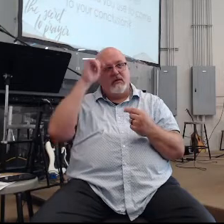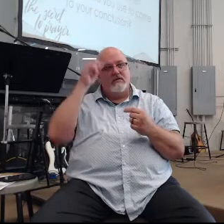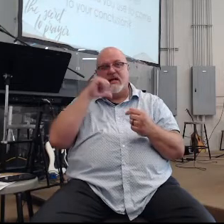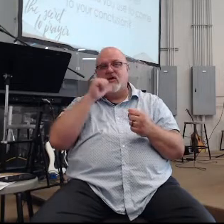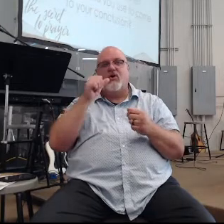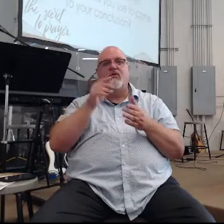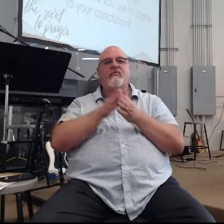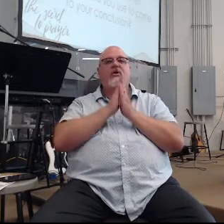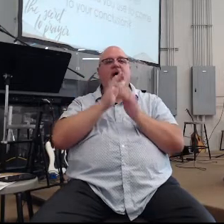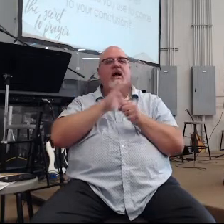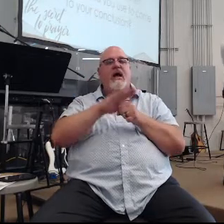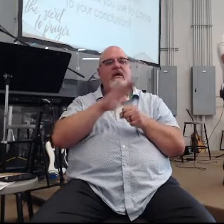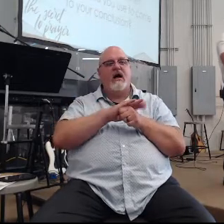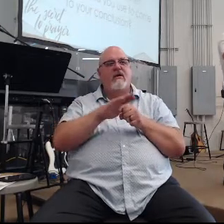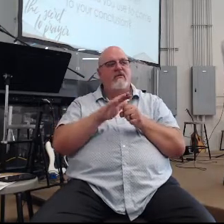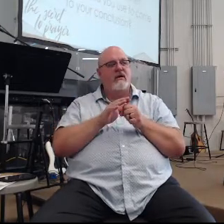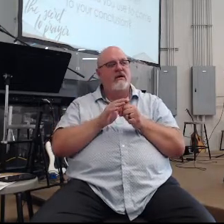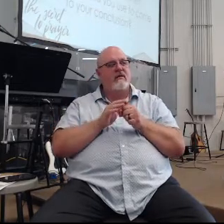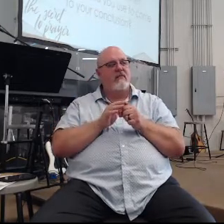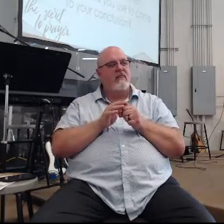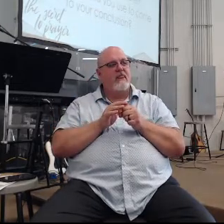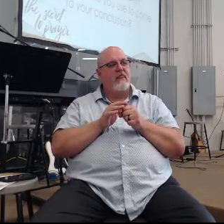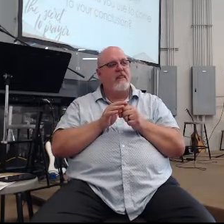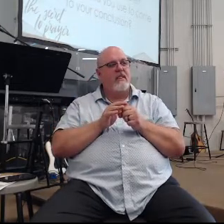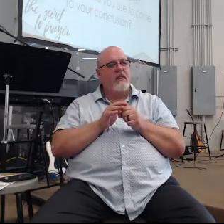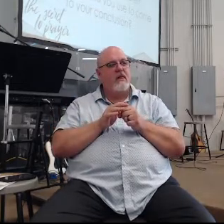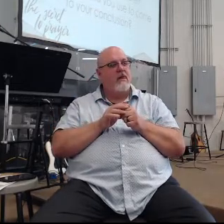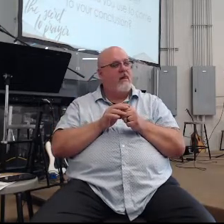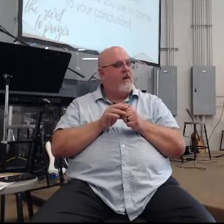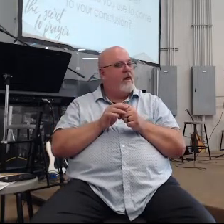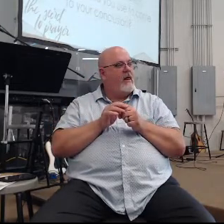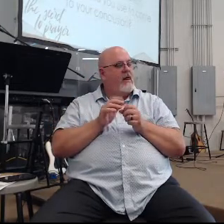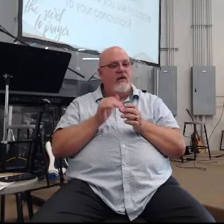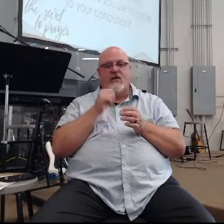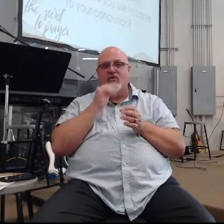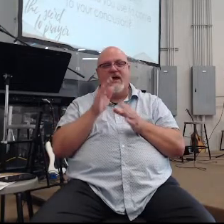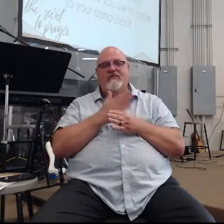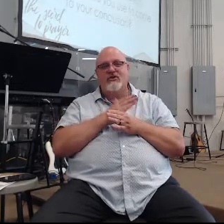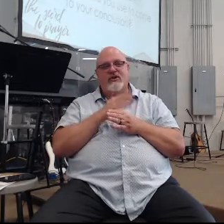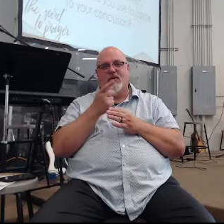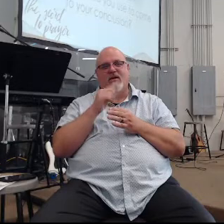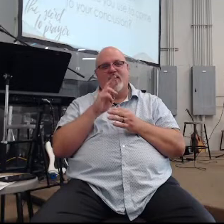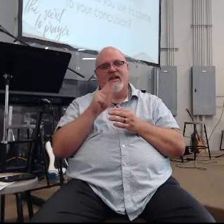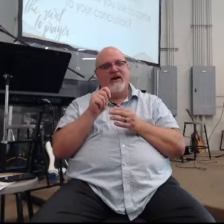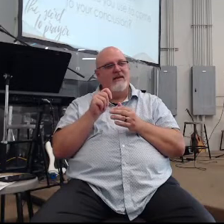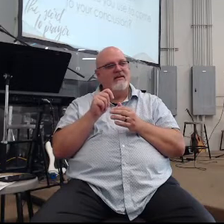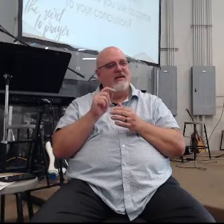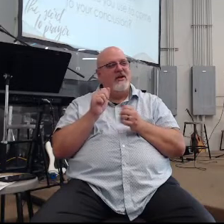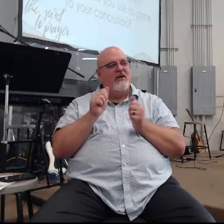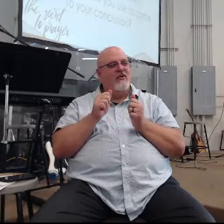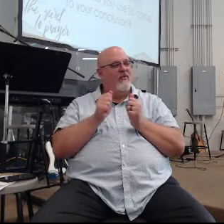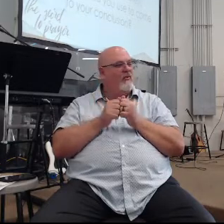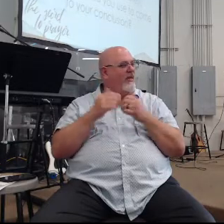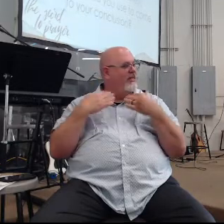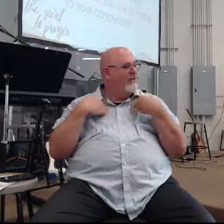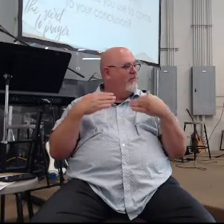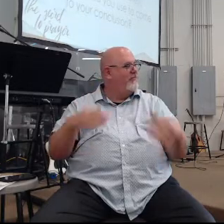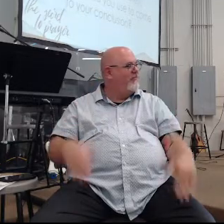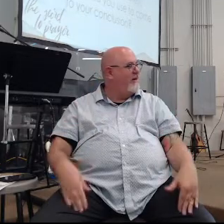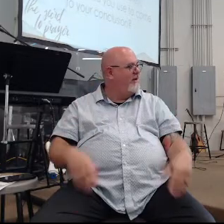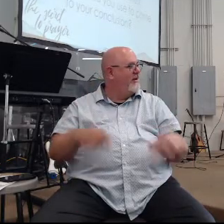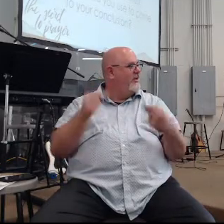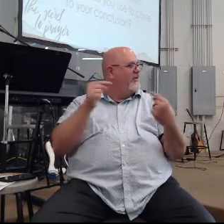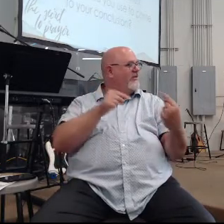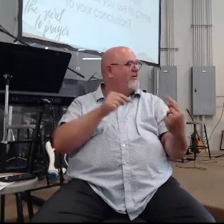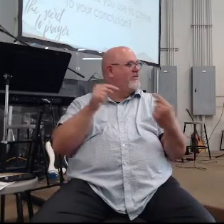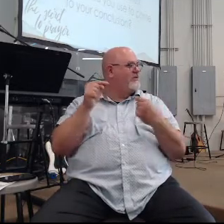okay so and thank you for sharing where you're at but you don't have to share where you're at if you don't want to share with the whole body that you're struggling in prayer but you